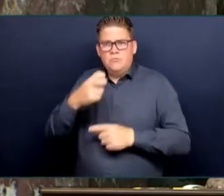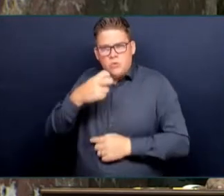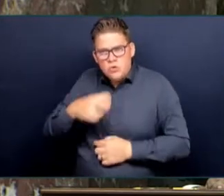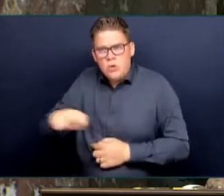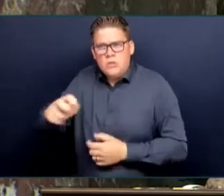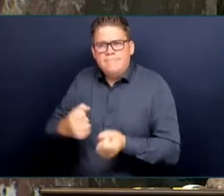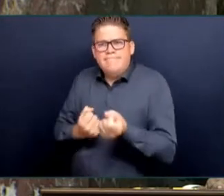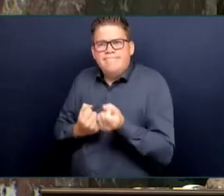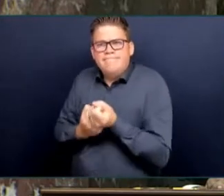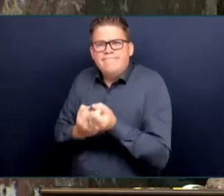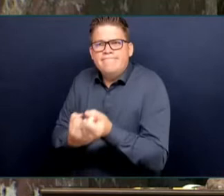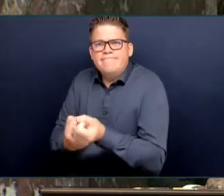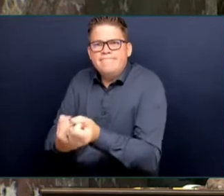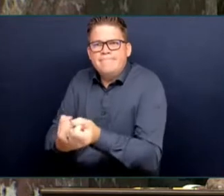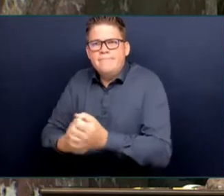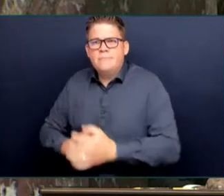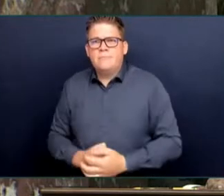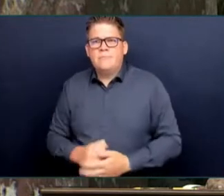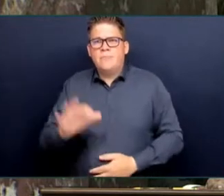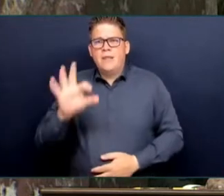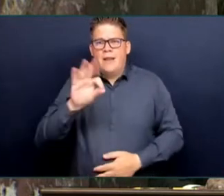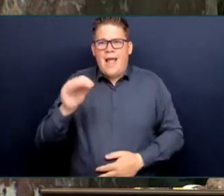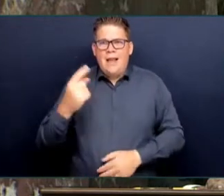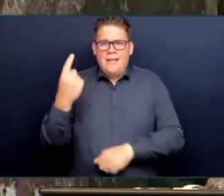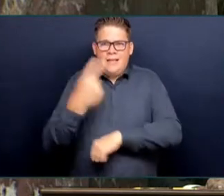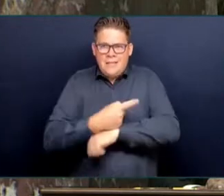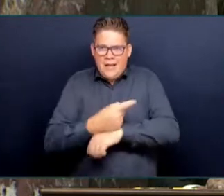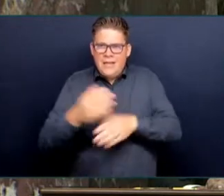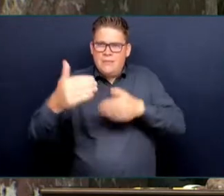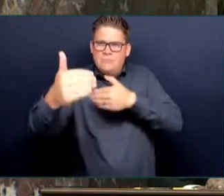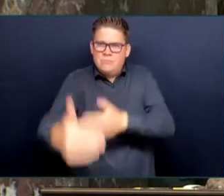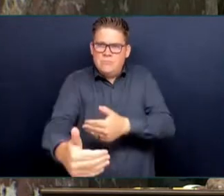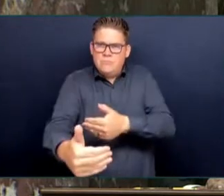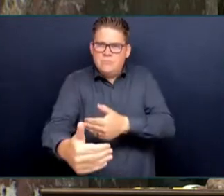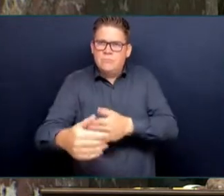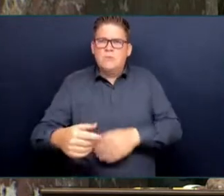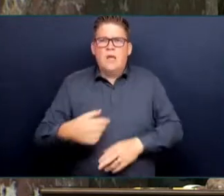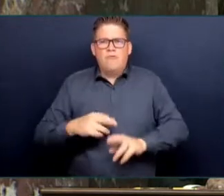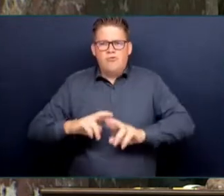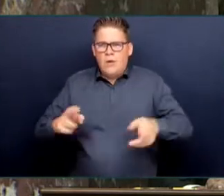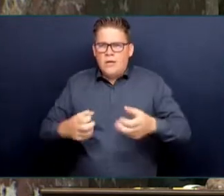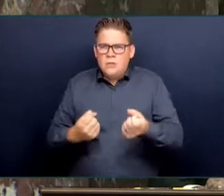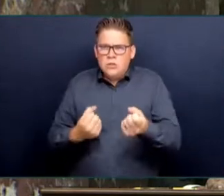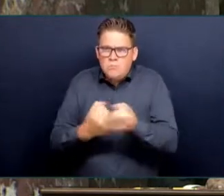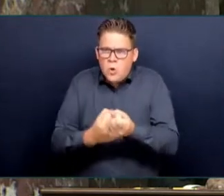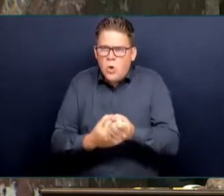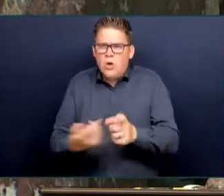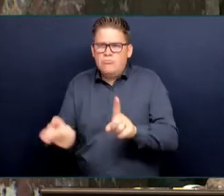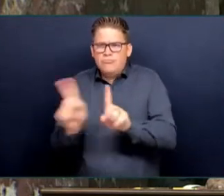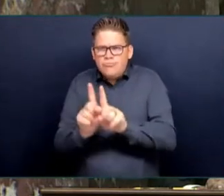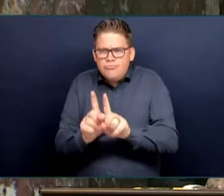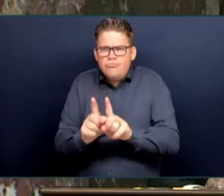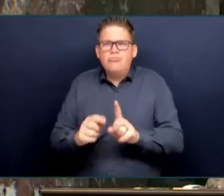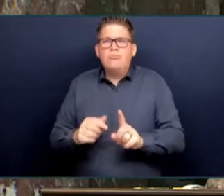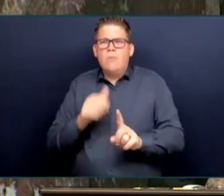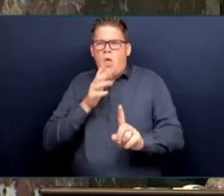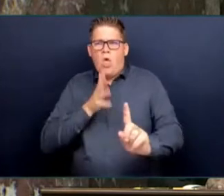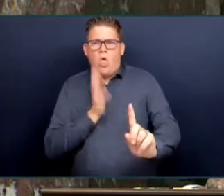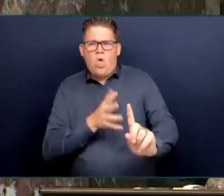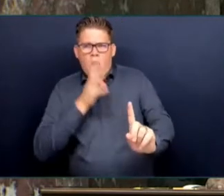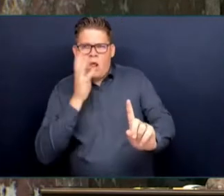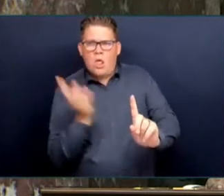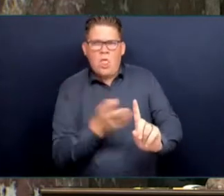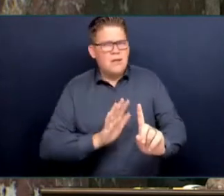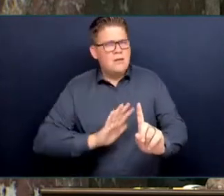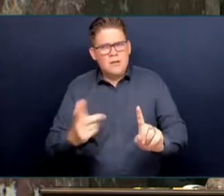wraparound support. All of those concrete steps, Mr. Speaker, are there to ensure that our streets are safer in the future. We've got lots